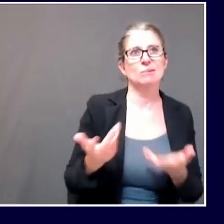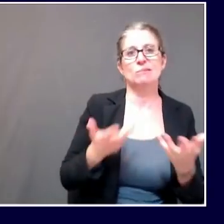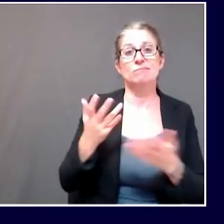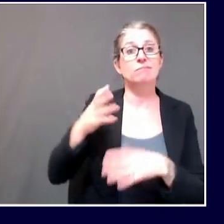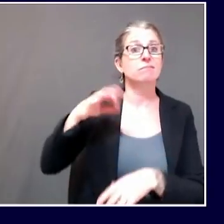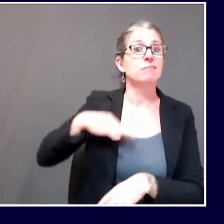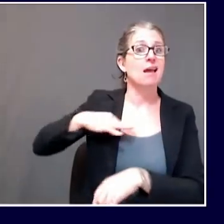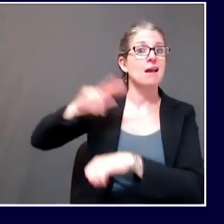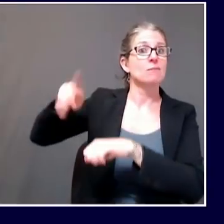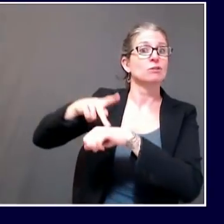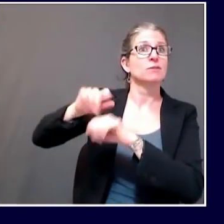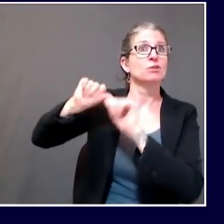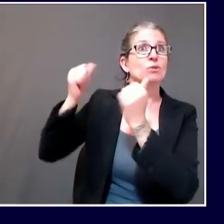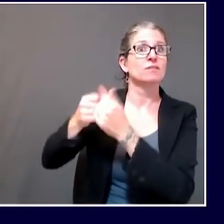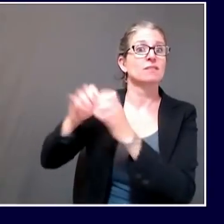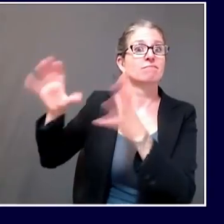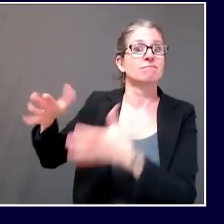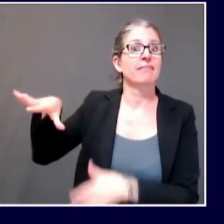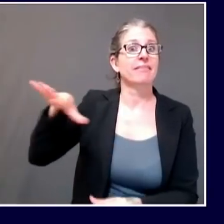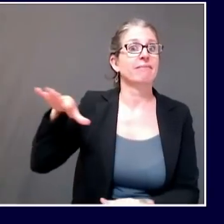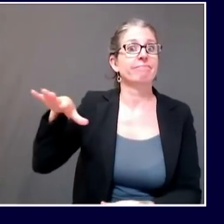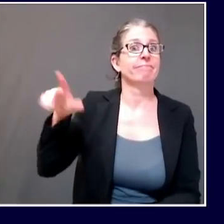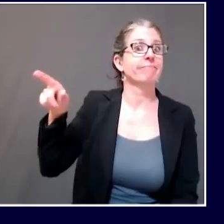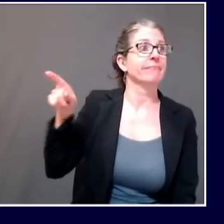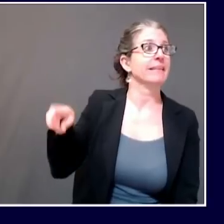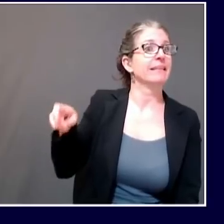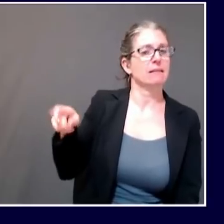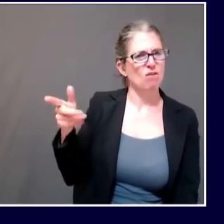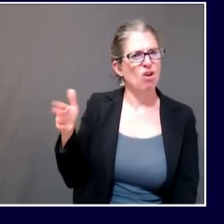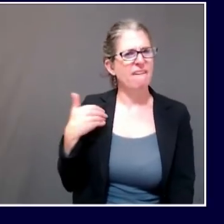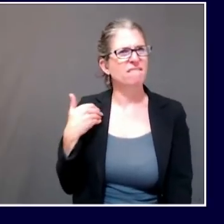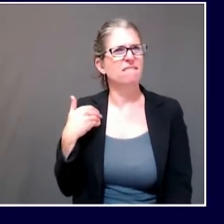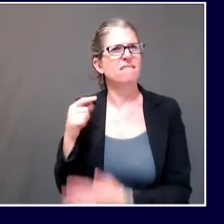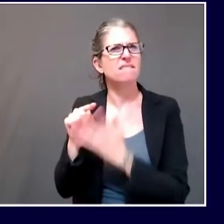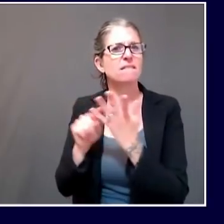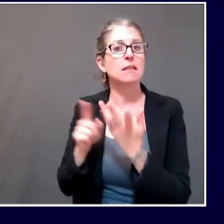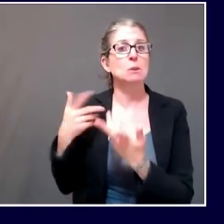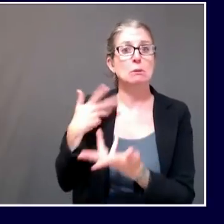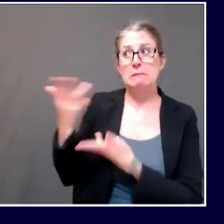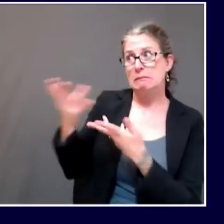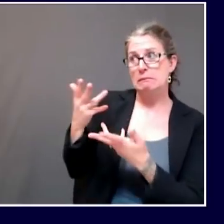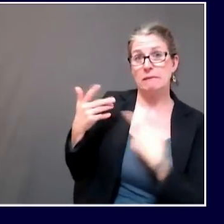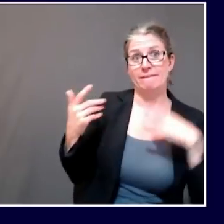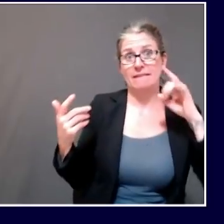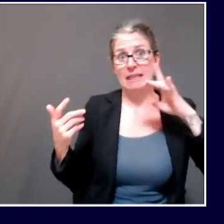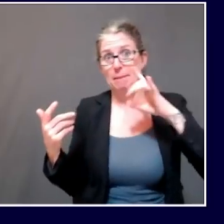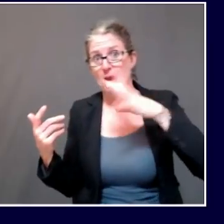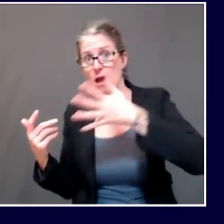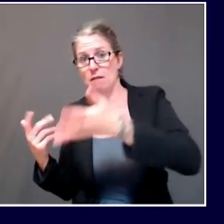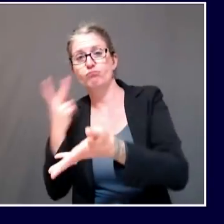it needs to think through how it addresses concerns and works with us all to make school sports safe.